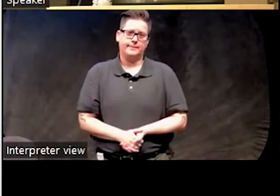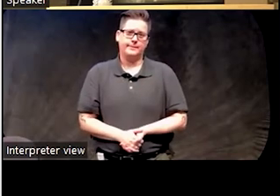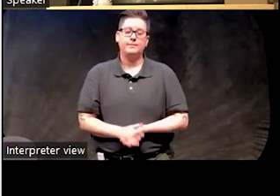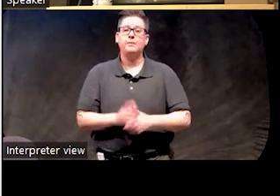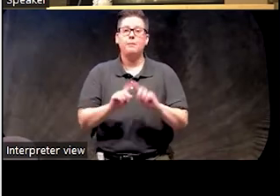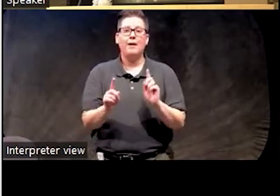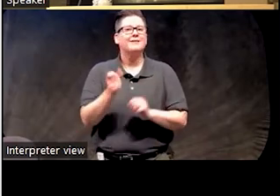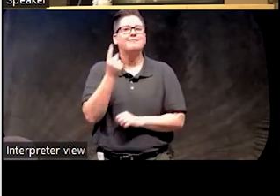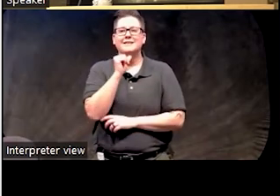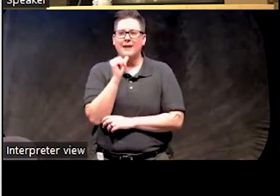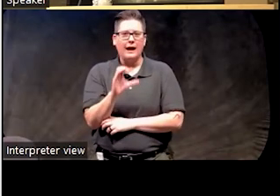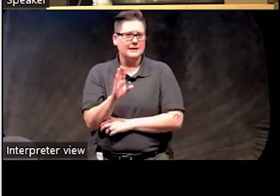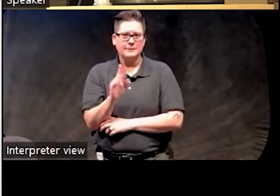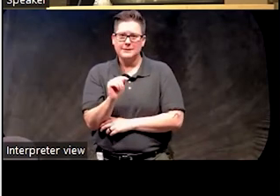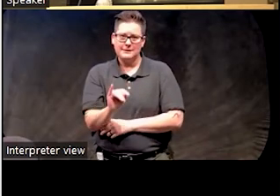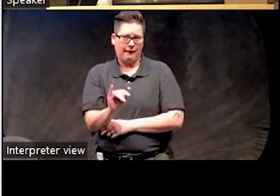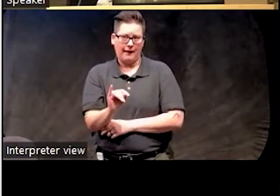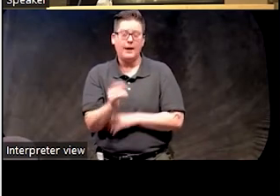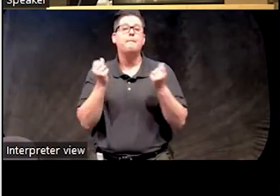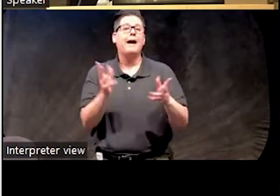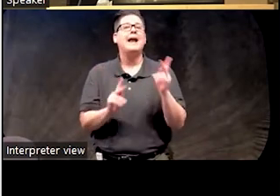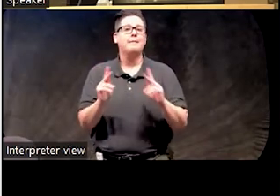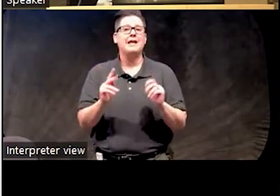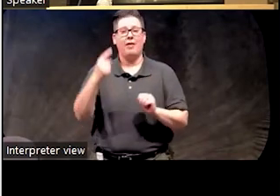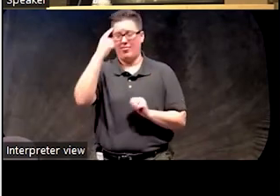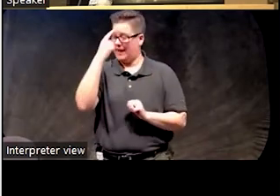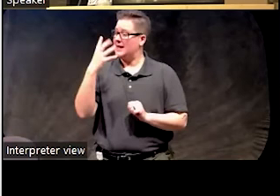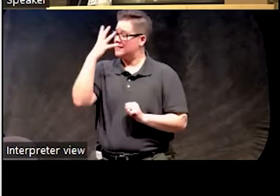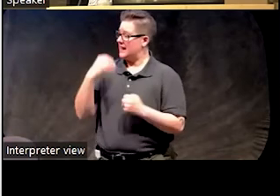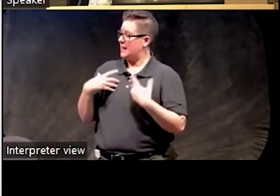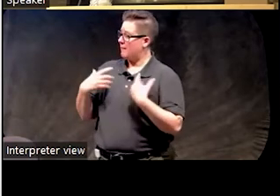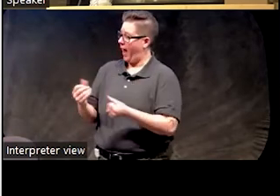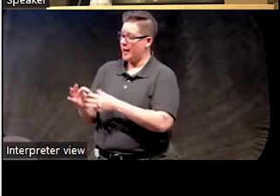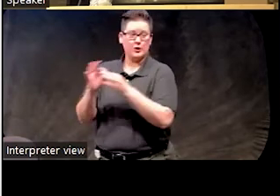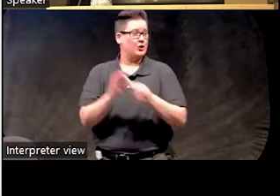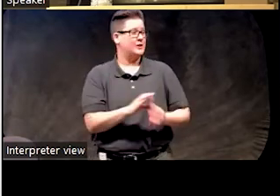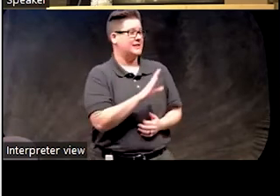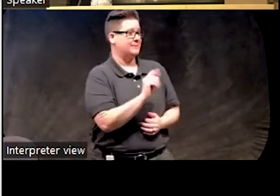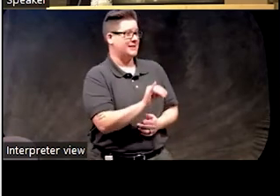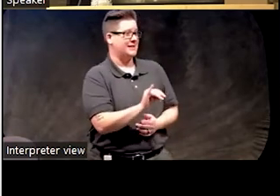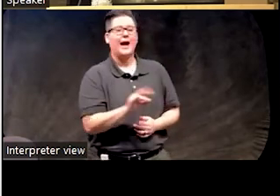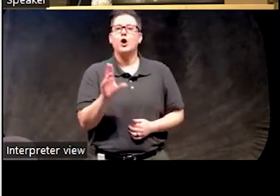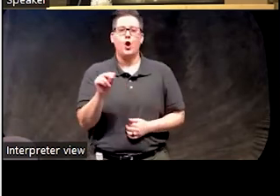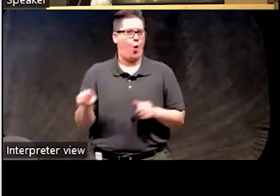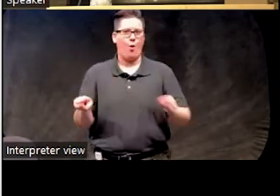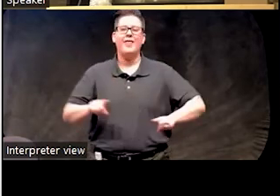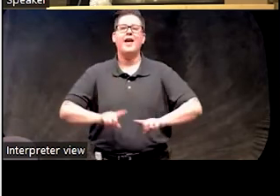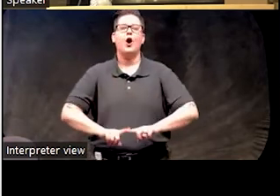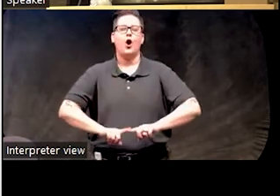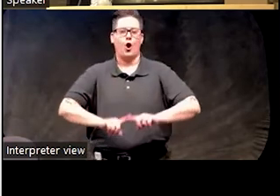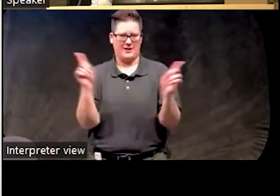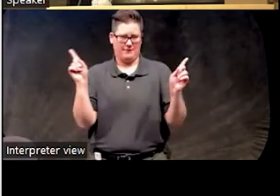But it's not CBTI. A lot of people will equate sleep hygiene with CBTI, but they are very different, as you've probably